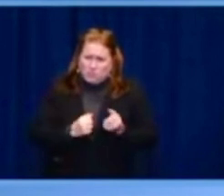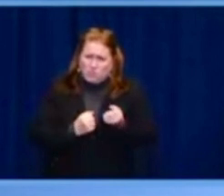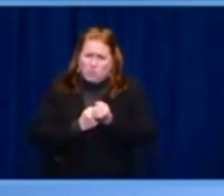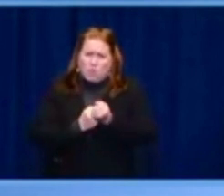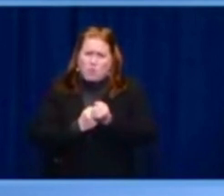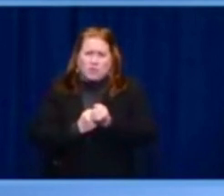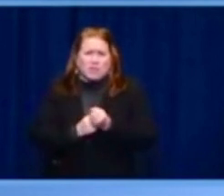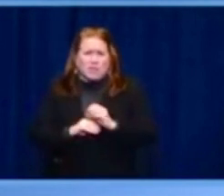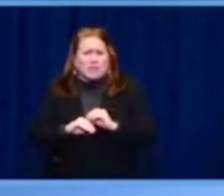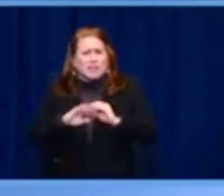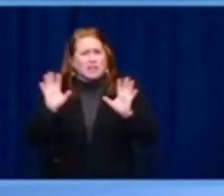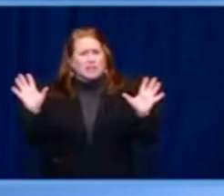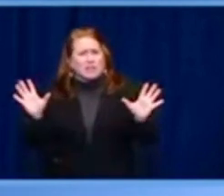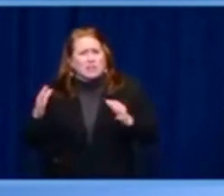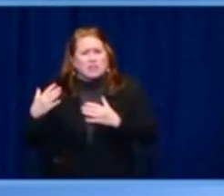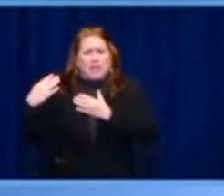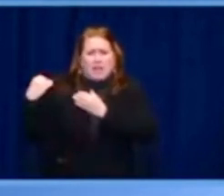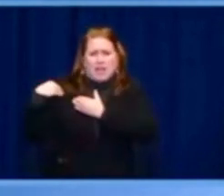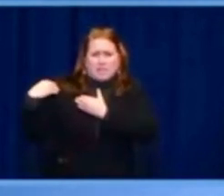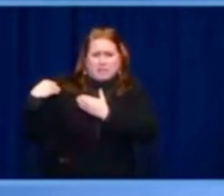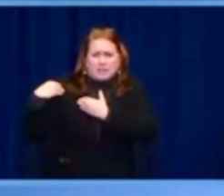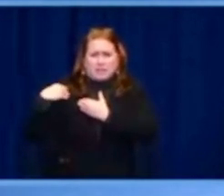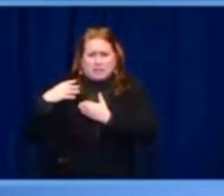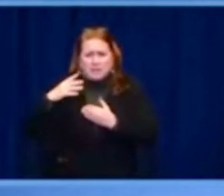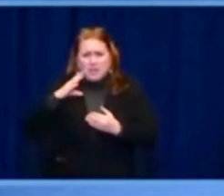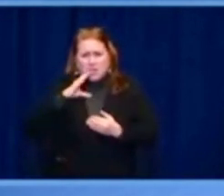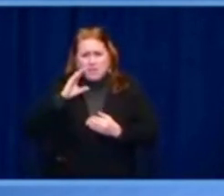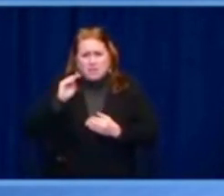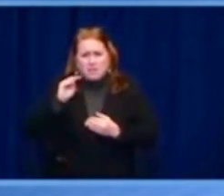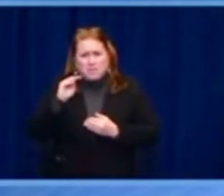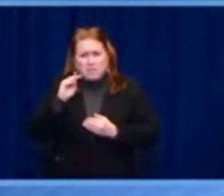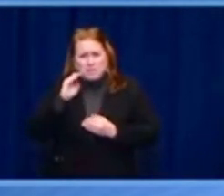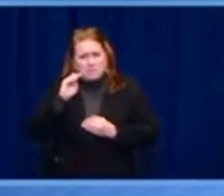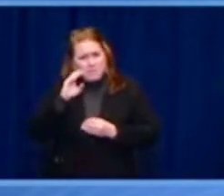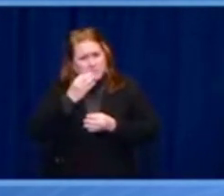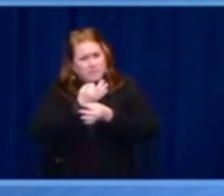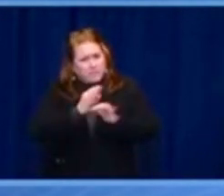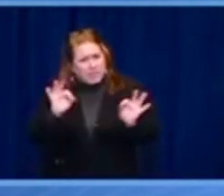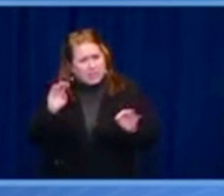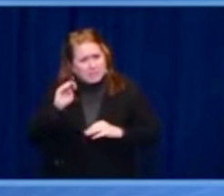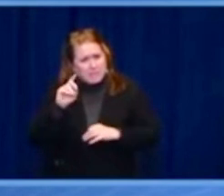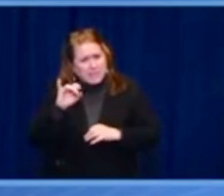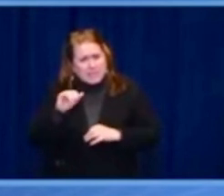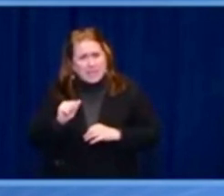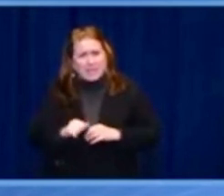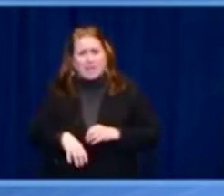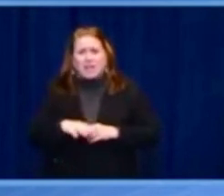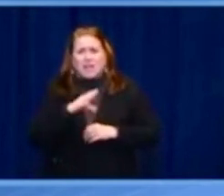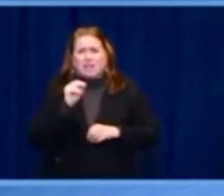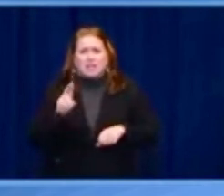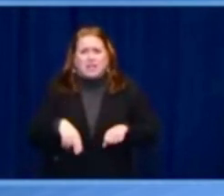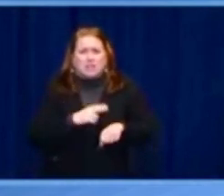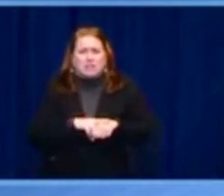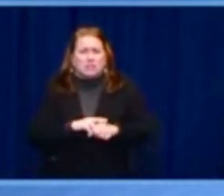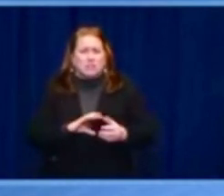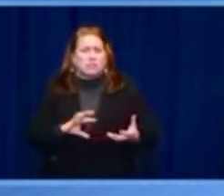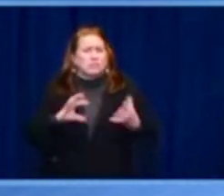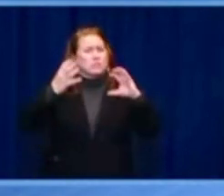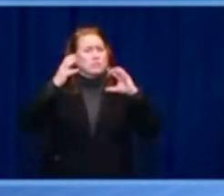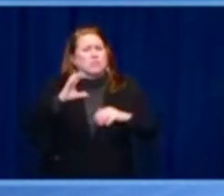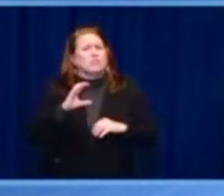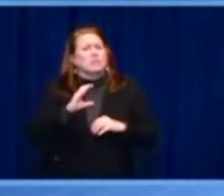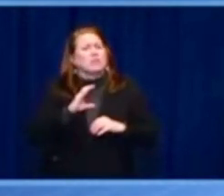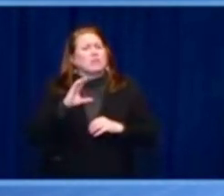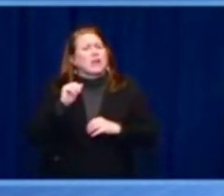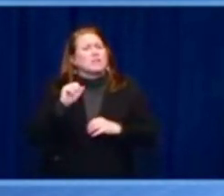all our efforts to advance democracy around the world. We're all safer when that occurs. We're creating a new bureau for democracy and